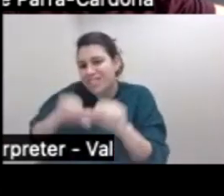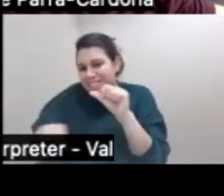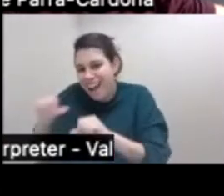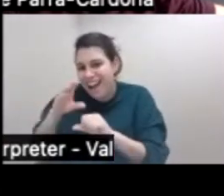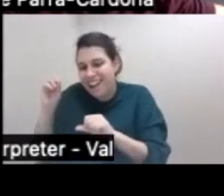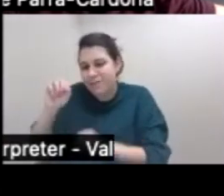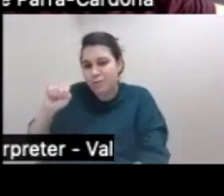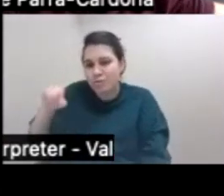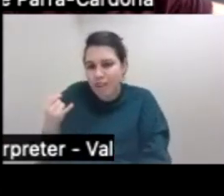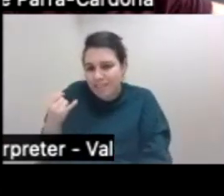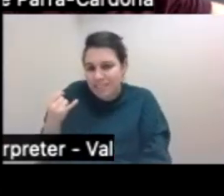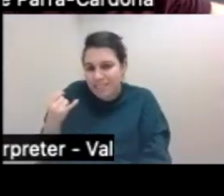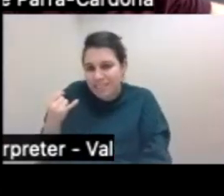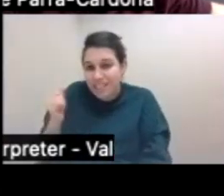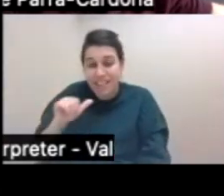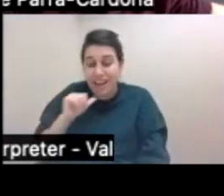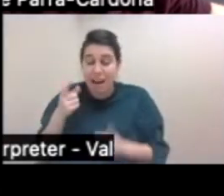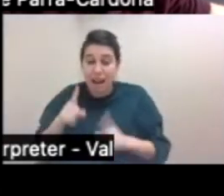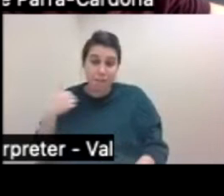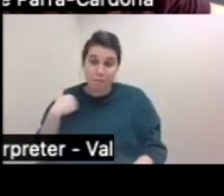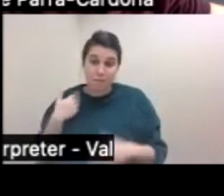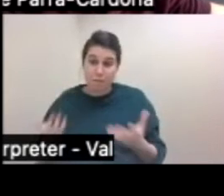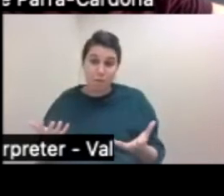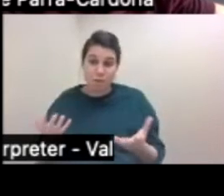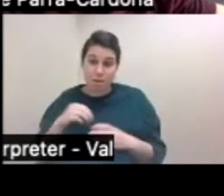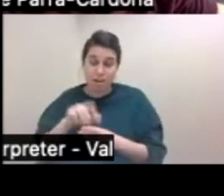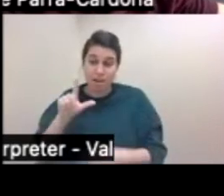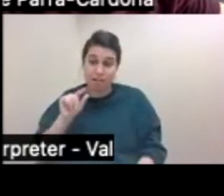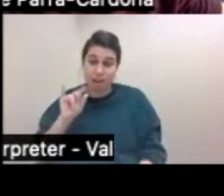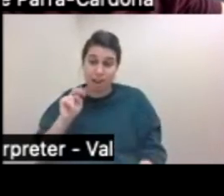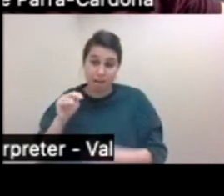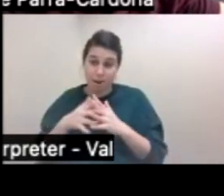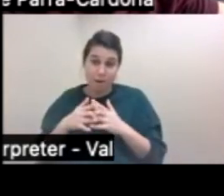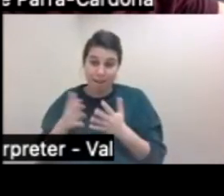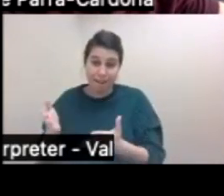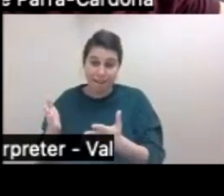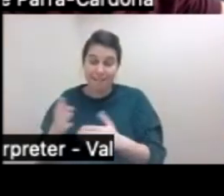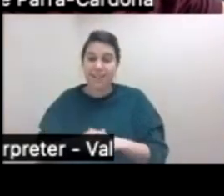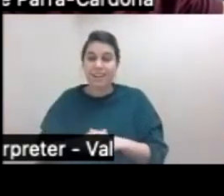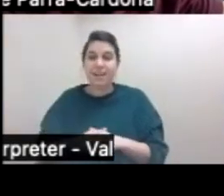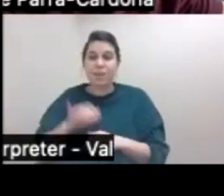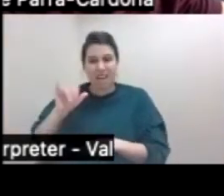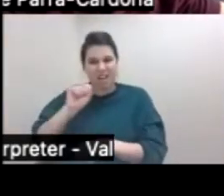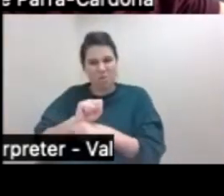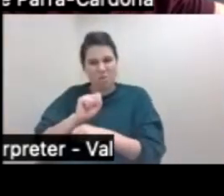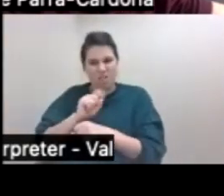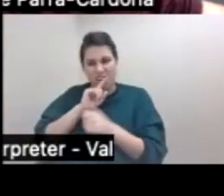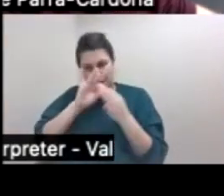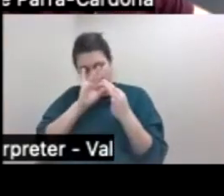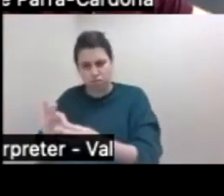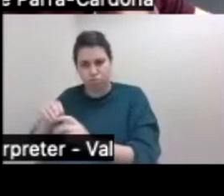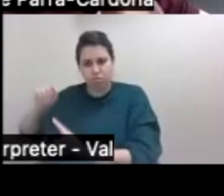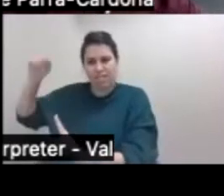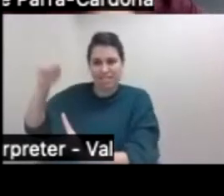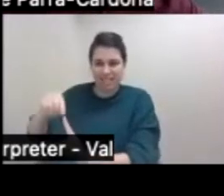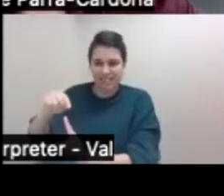justice in a way that we have not seen before in Latin America. So our efforts are grounded in a key